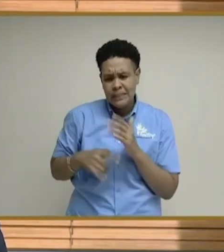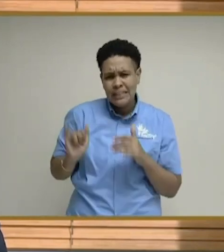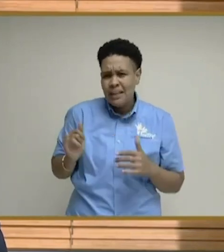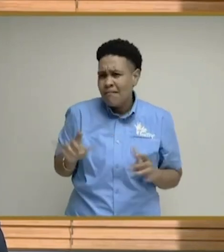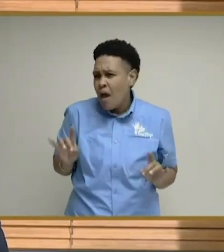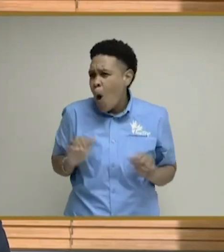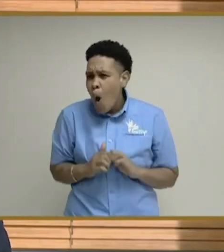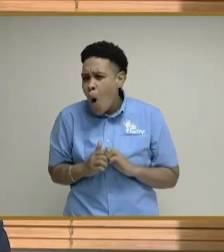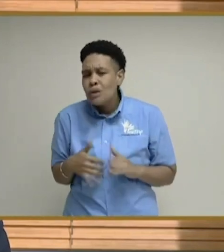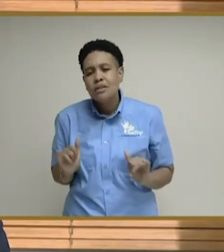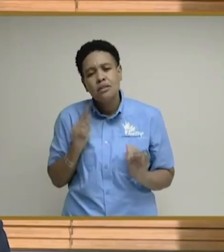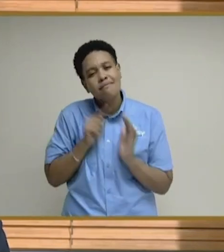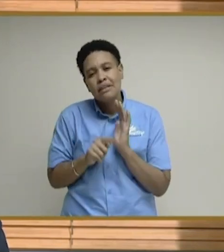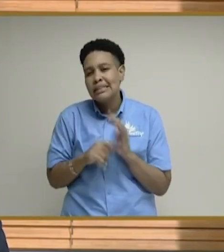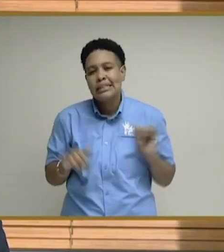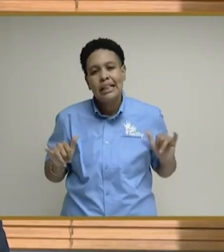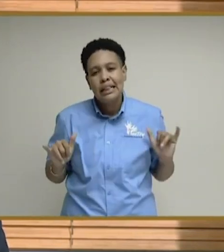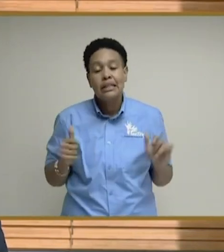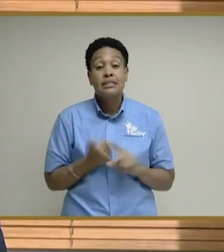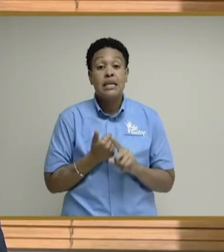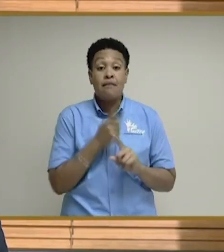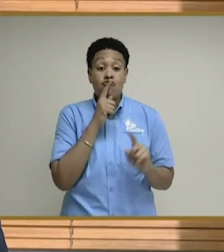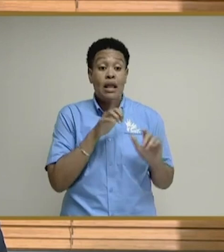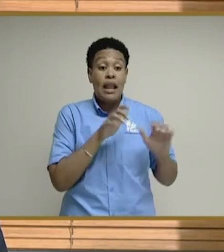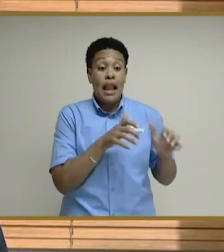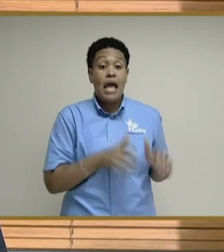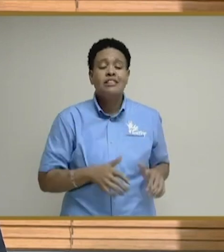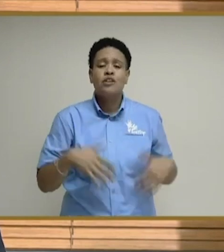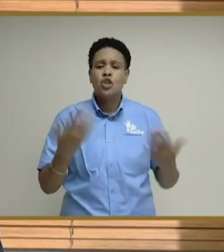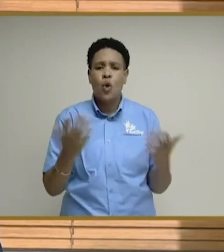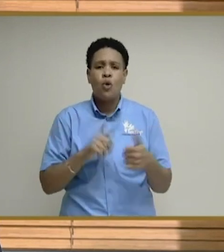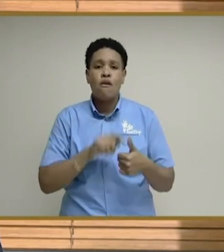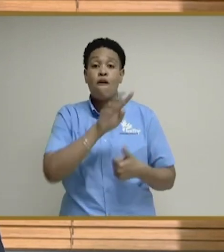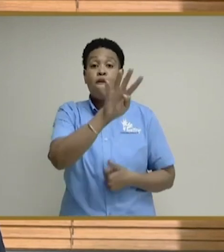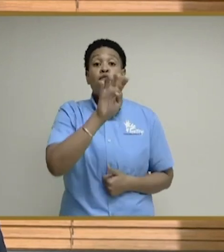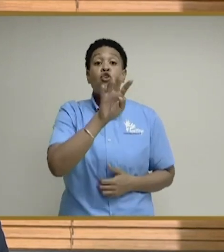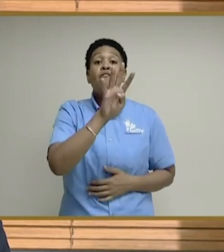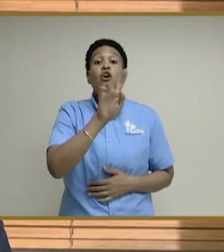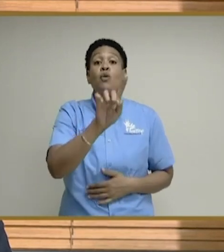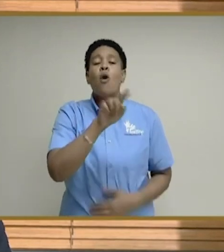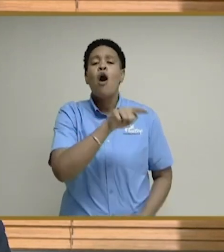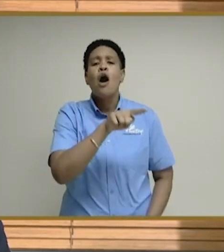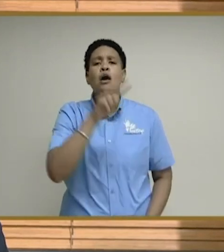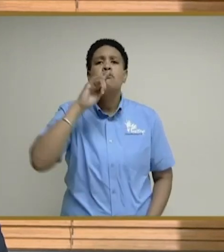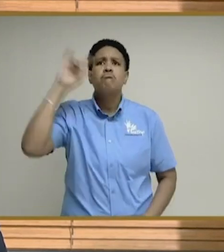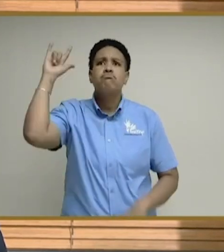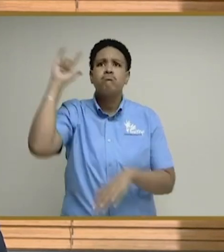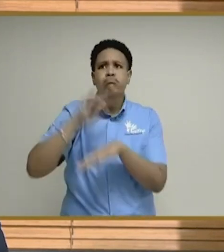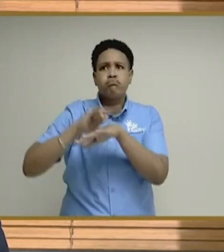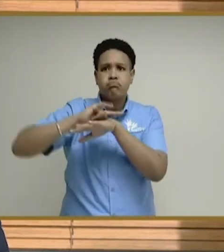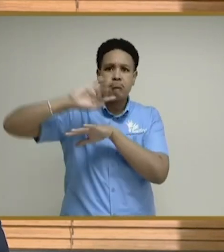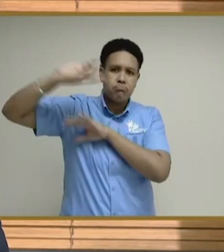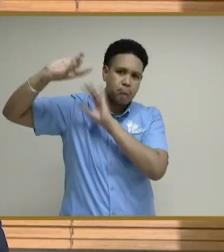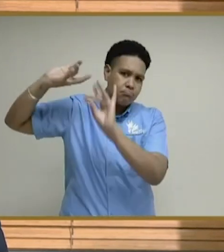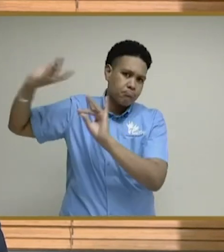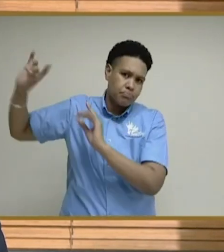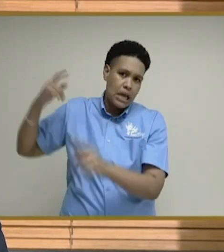The classification at this time are 441 imported cases,